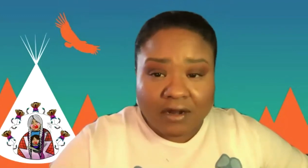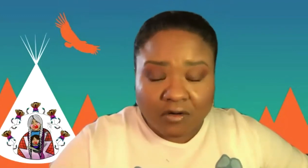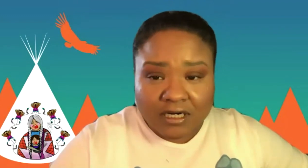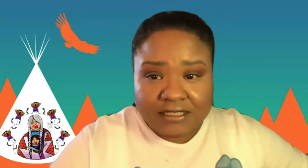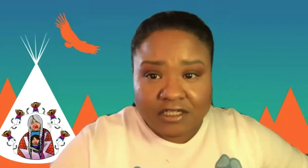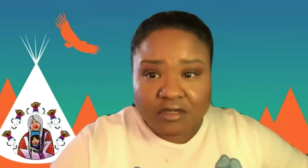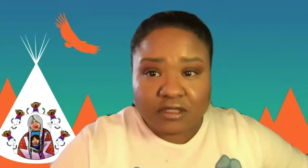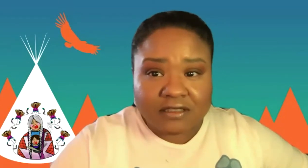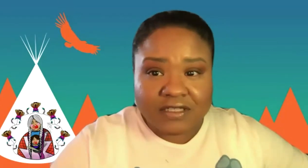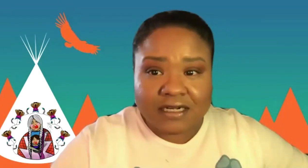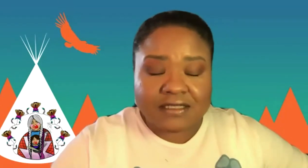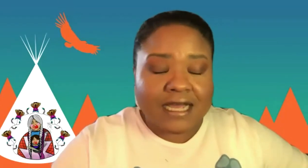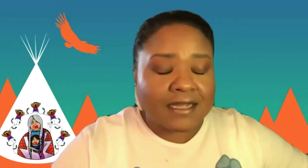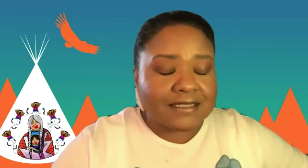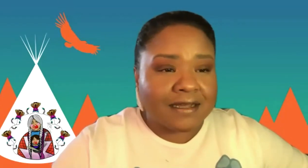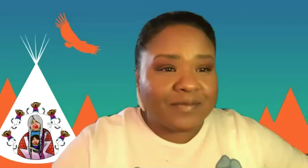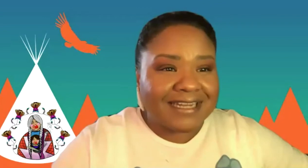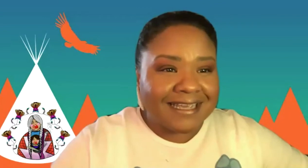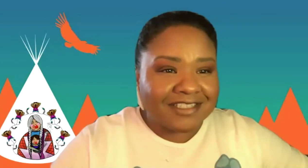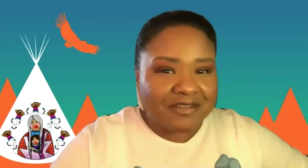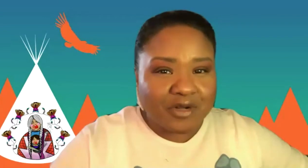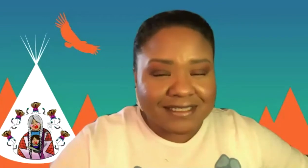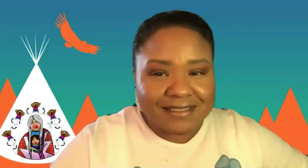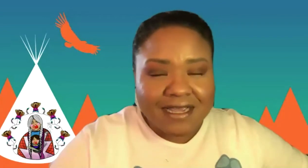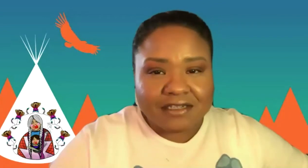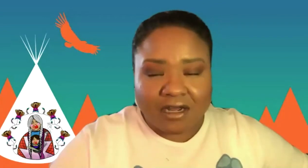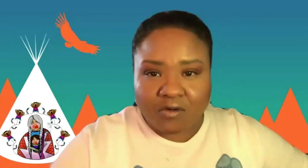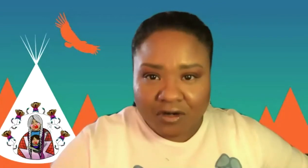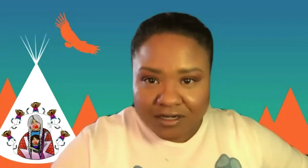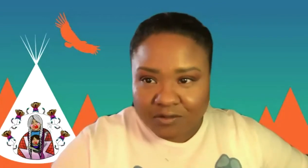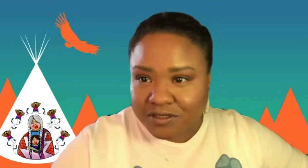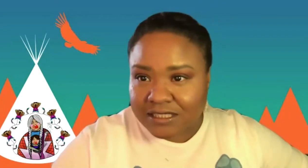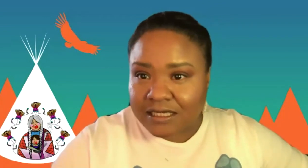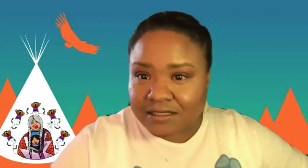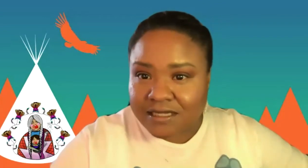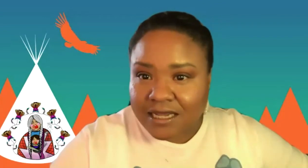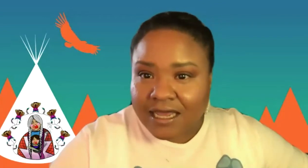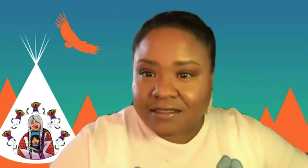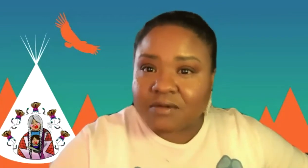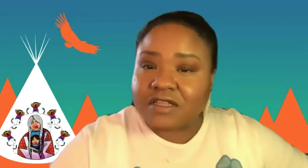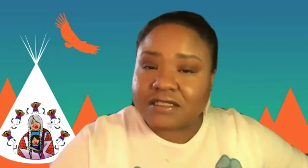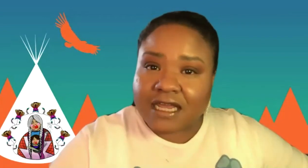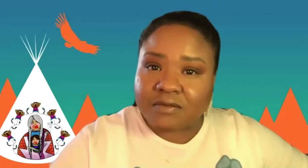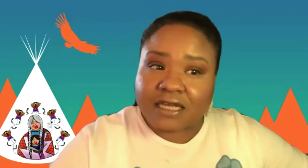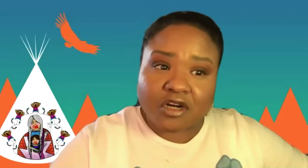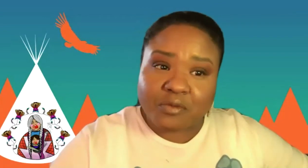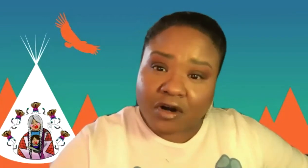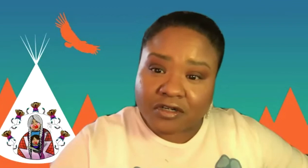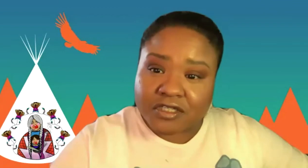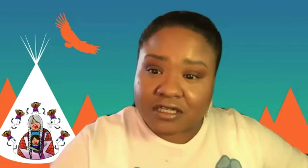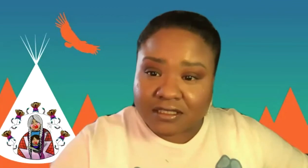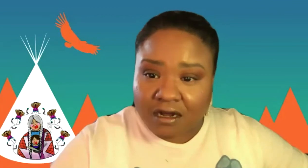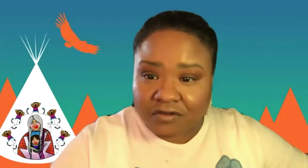more about our organization, please visit us at engagingvoices.org. You will see links and some of these names as our